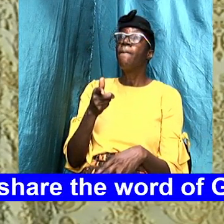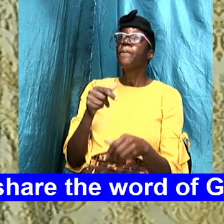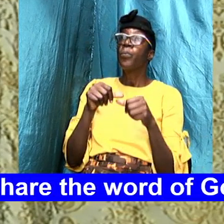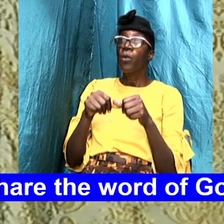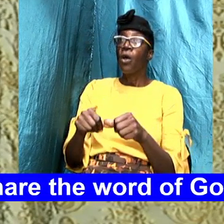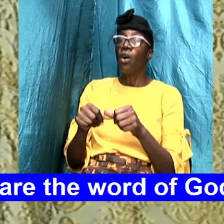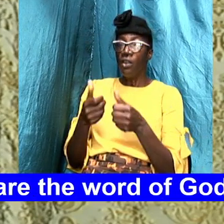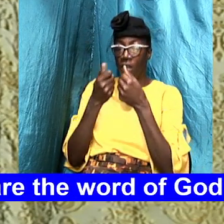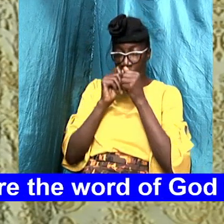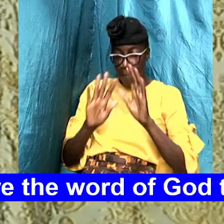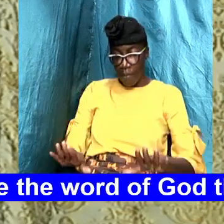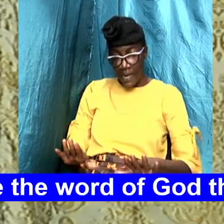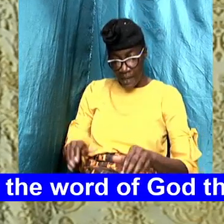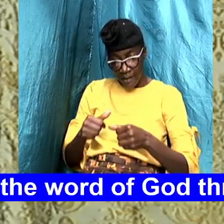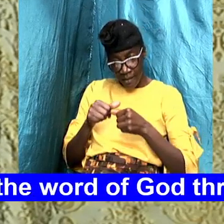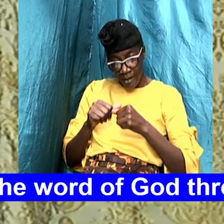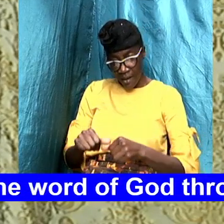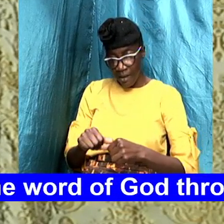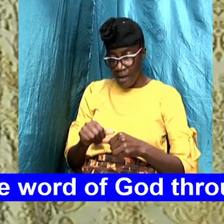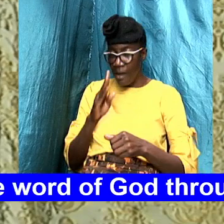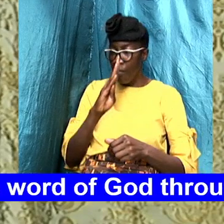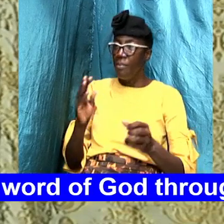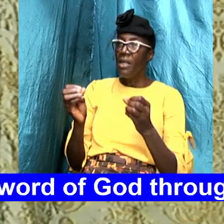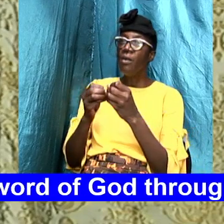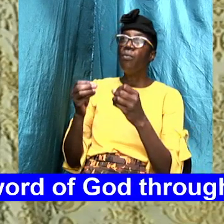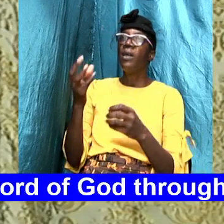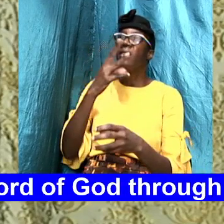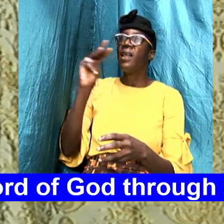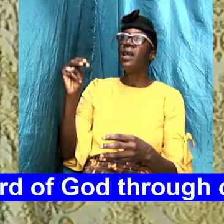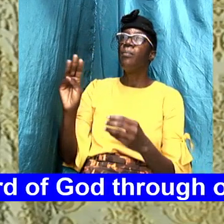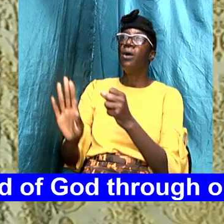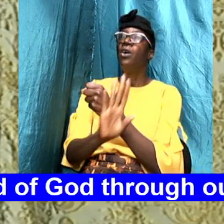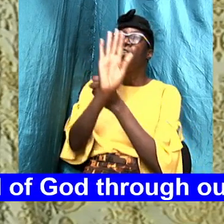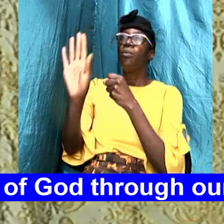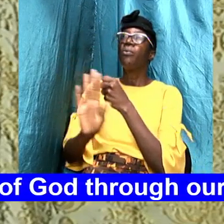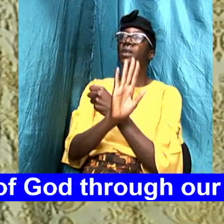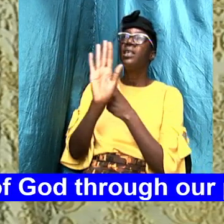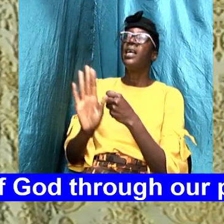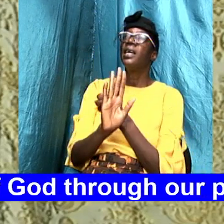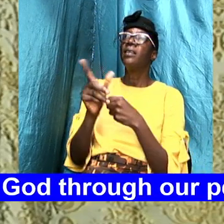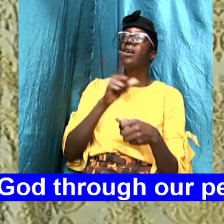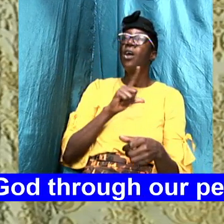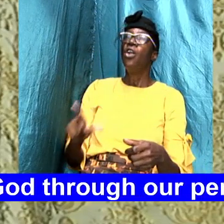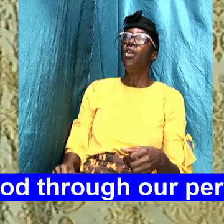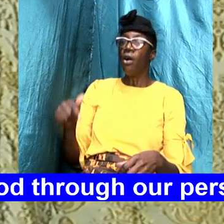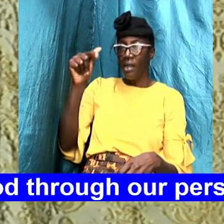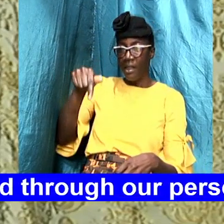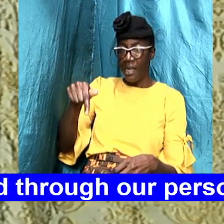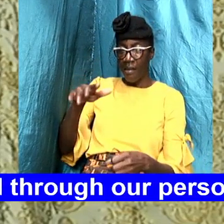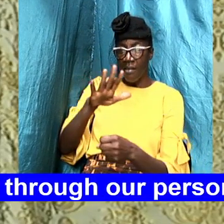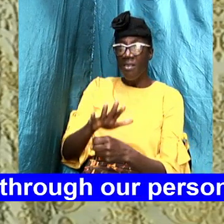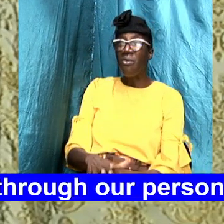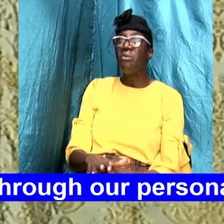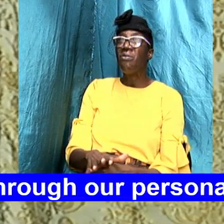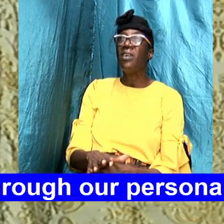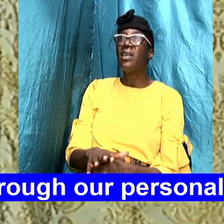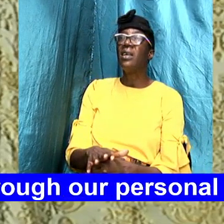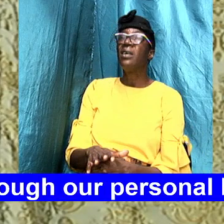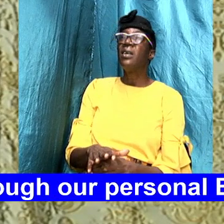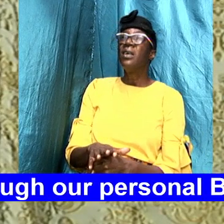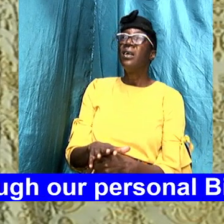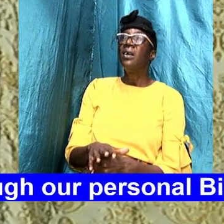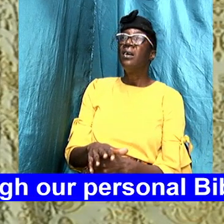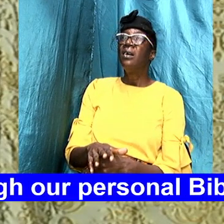continue to bless them and continue to be with them continue to protect them Lord Jesus in this pandemic God that we are in